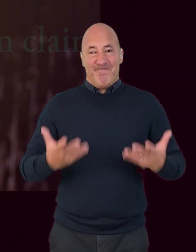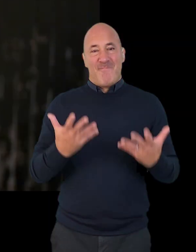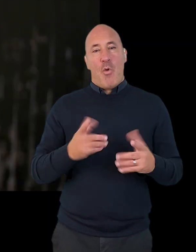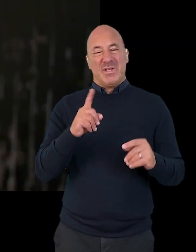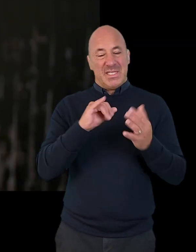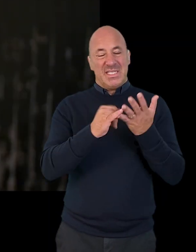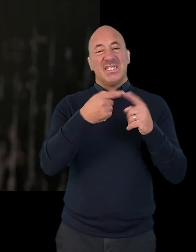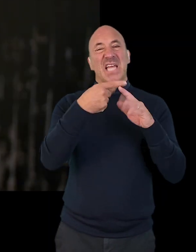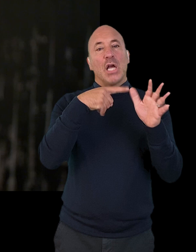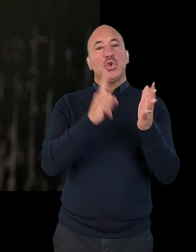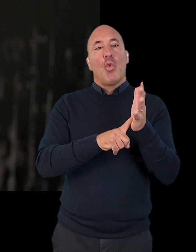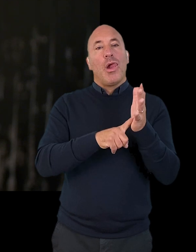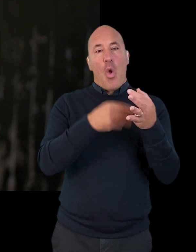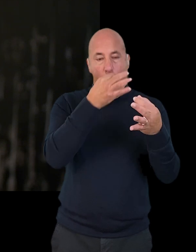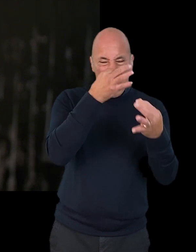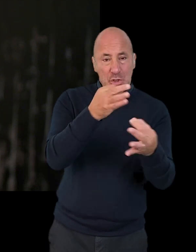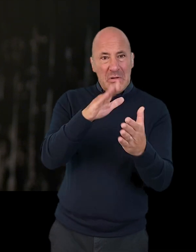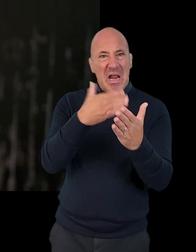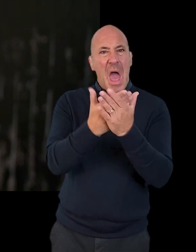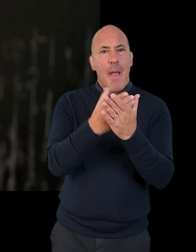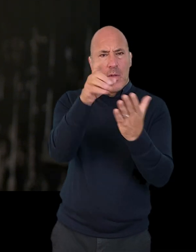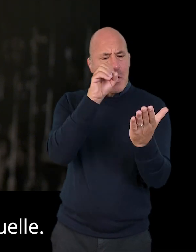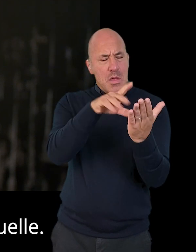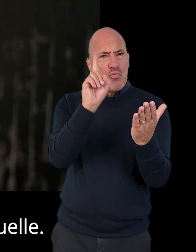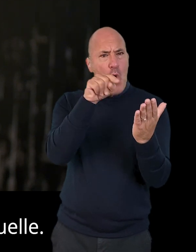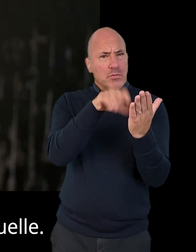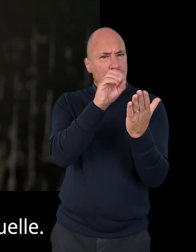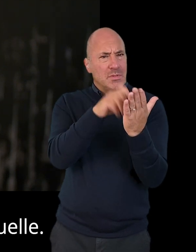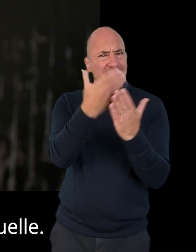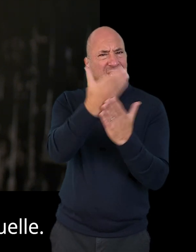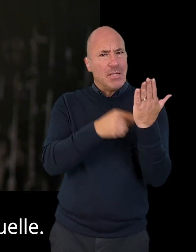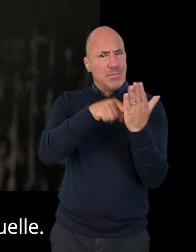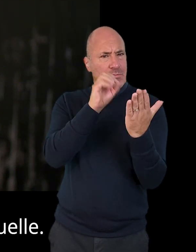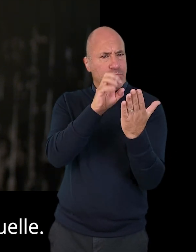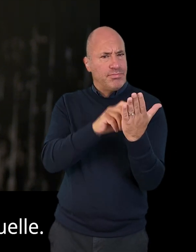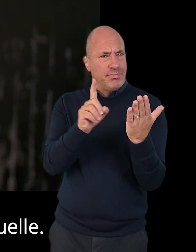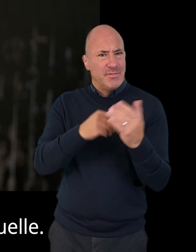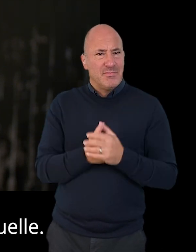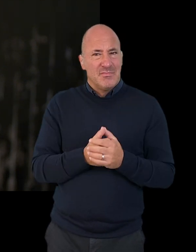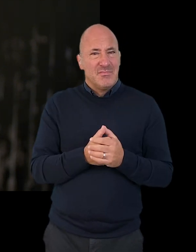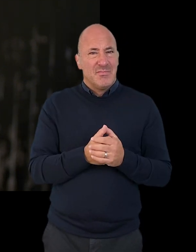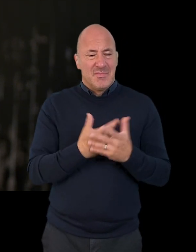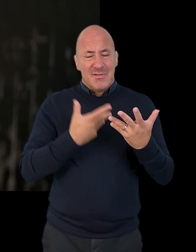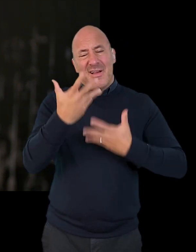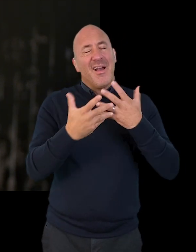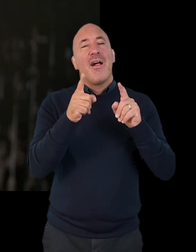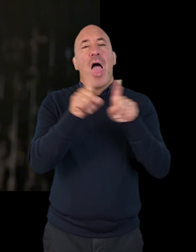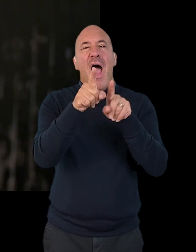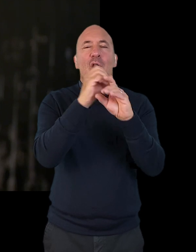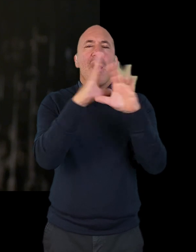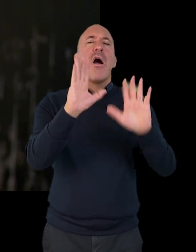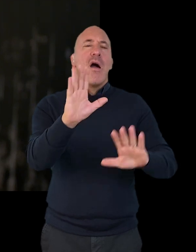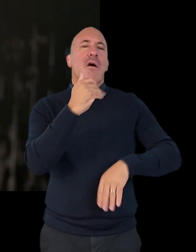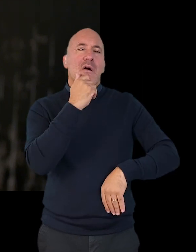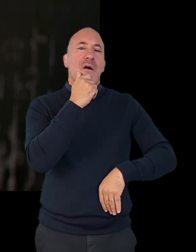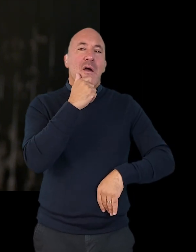Now we're going to look at possible content of your statement in sexual orientation claims. These are just some